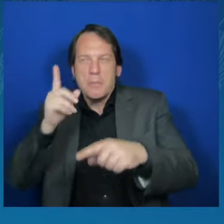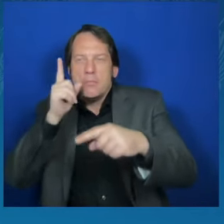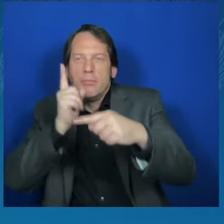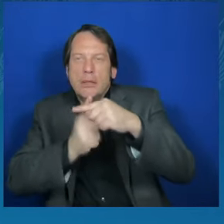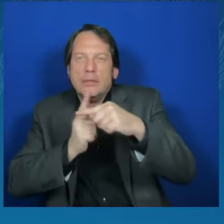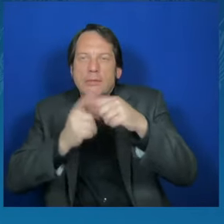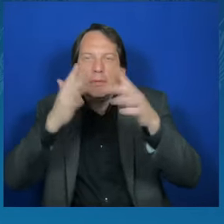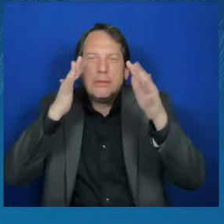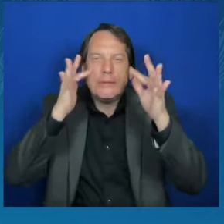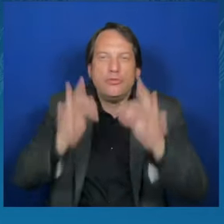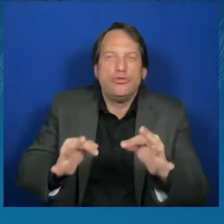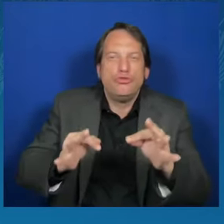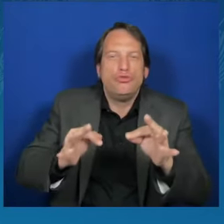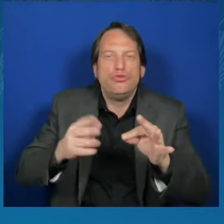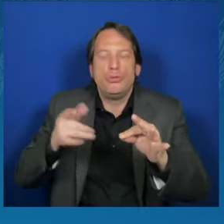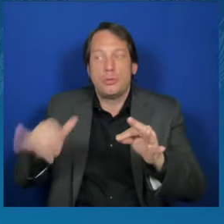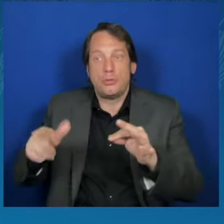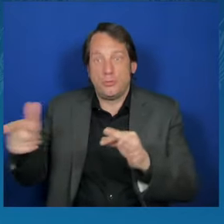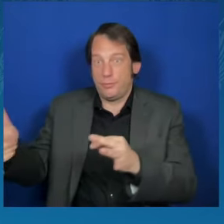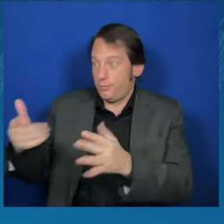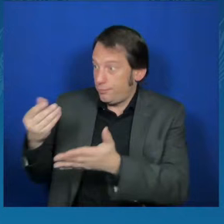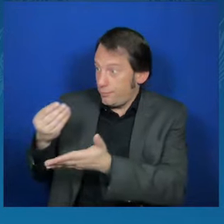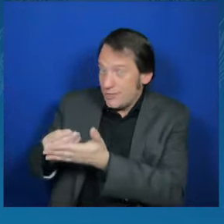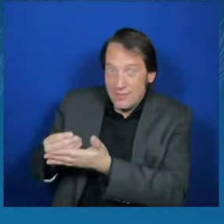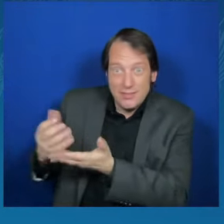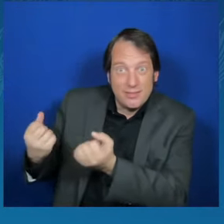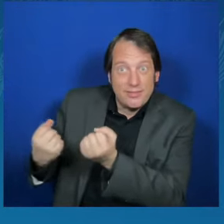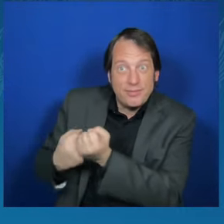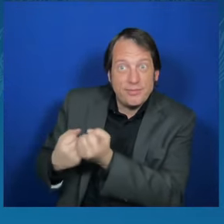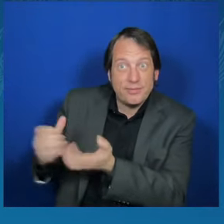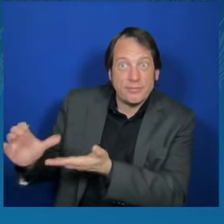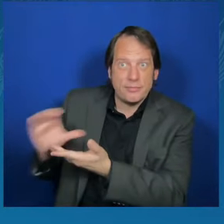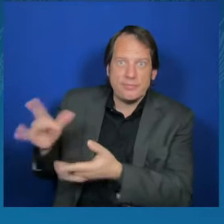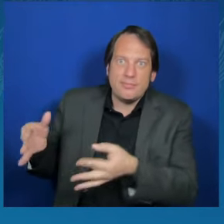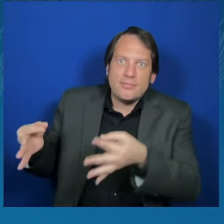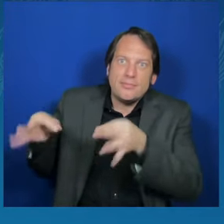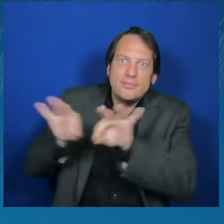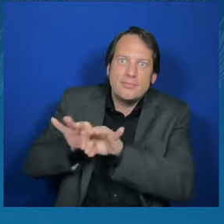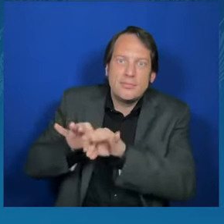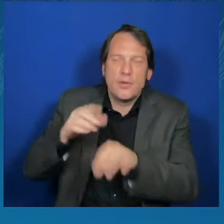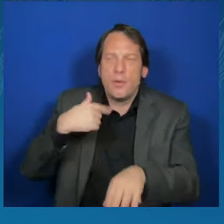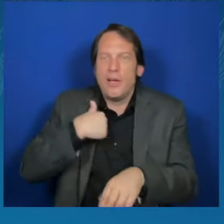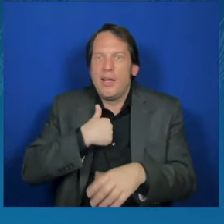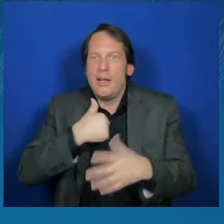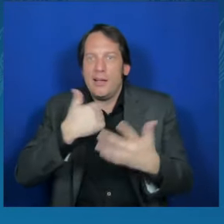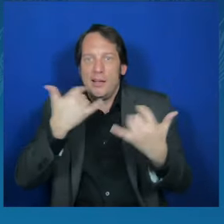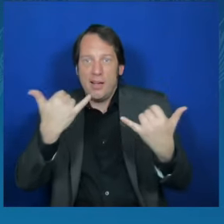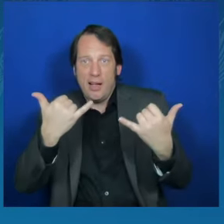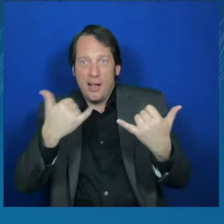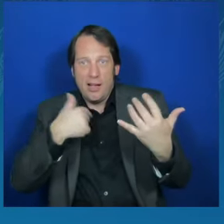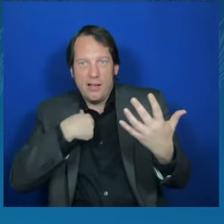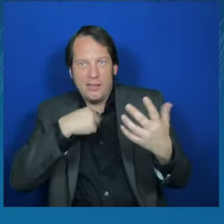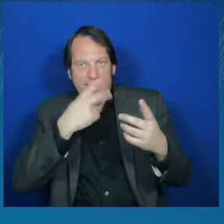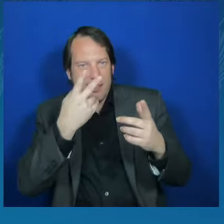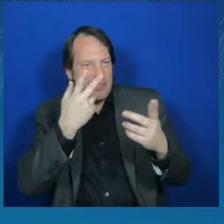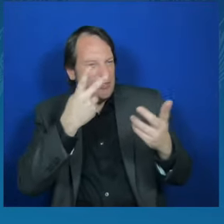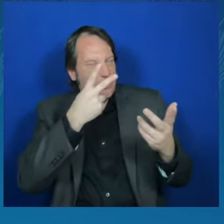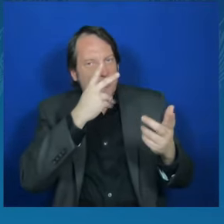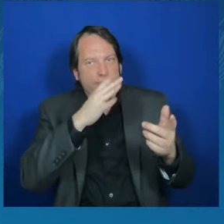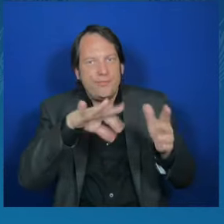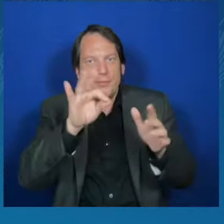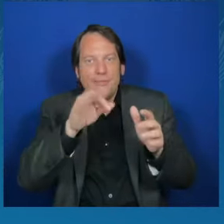We do not currently look into alternatives because we are counting on the United States as